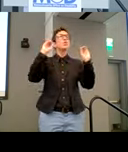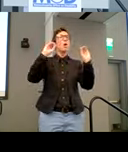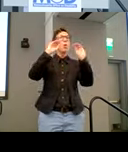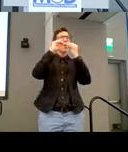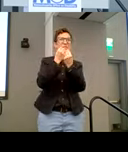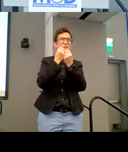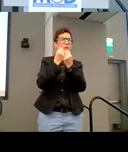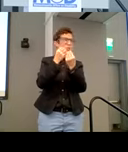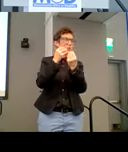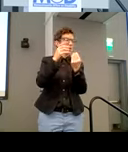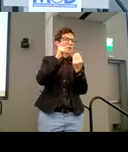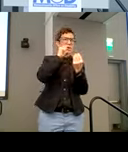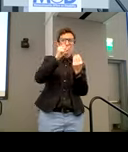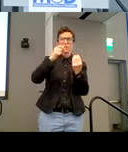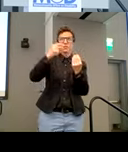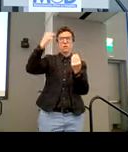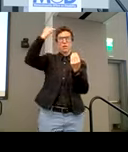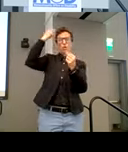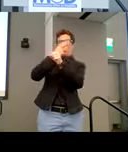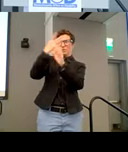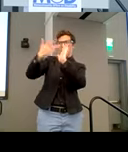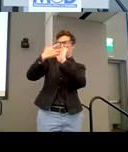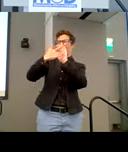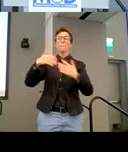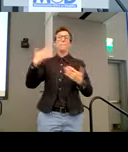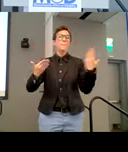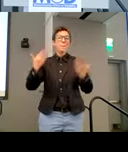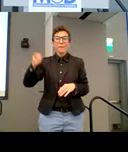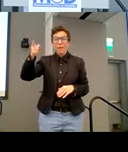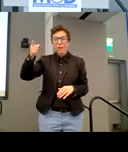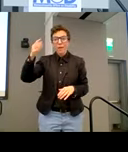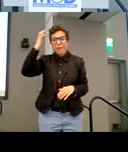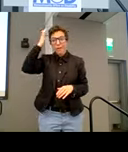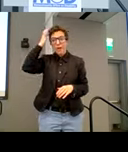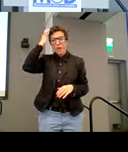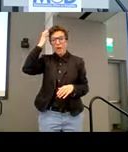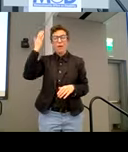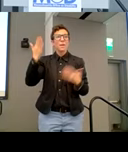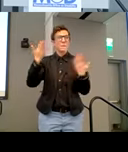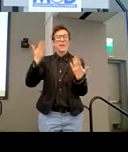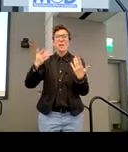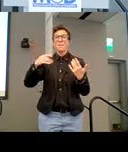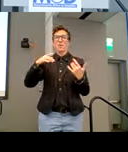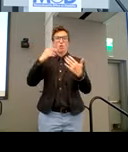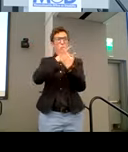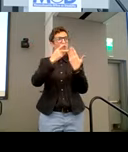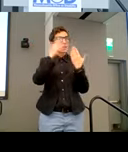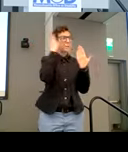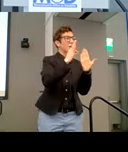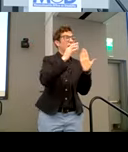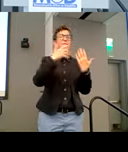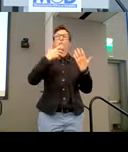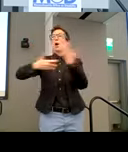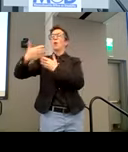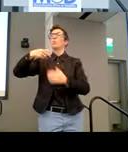that doesn't bring in technology. So you could be the, you could feel your programs are all really good, but if you're not working with your procurement